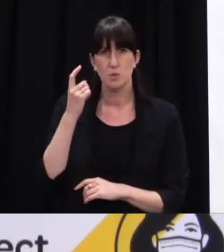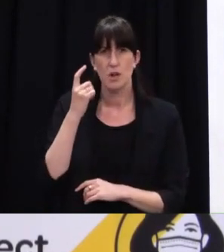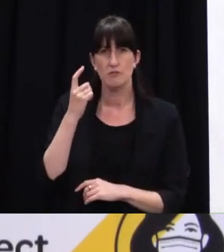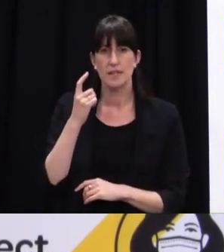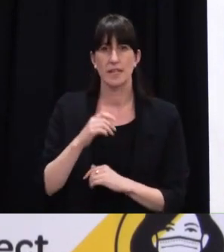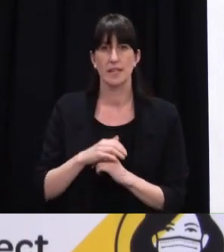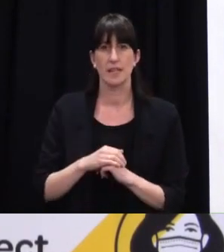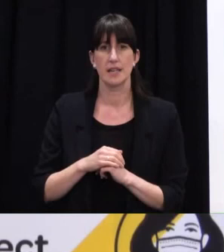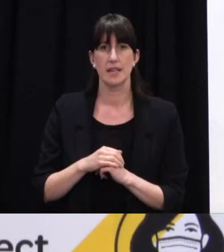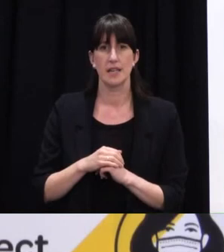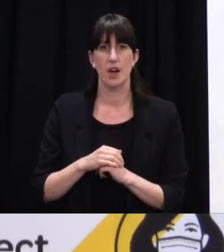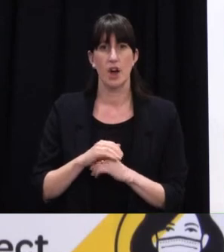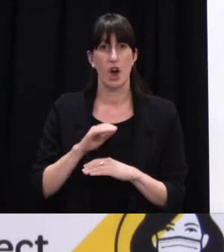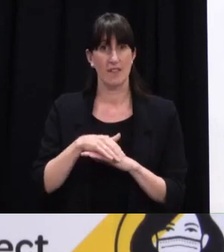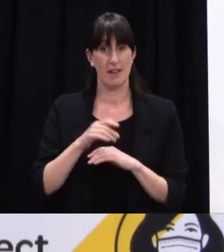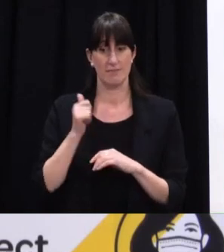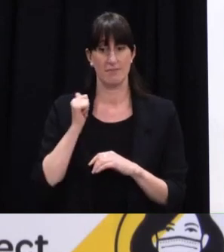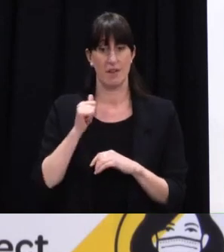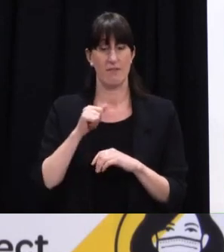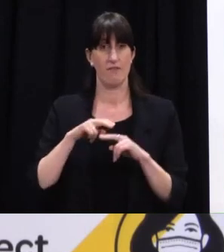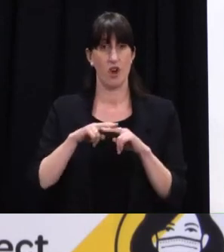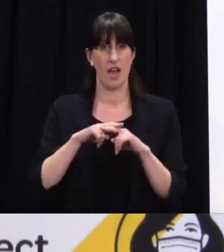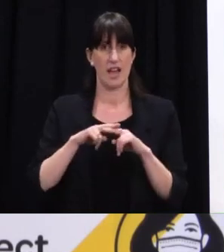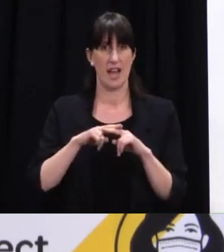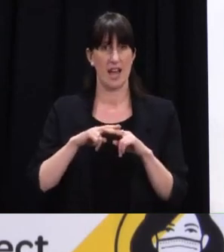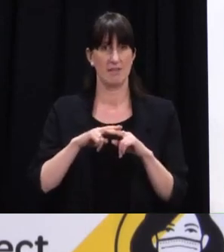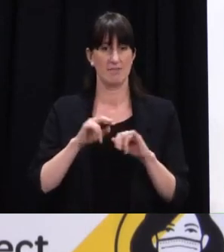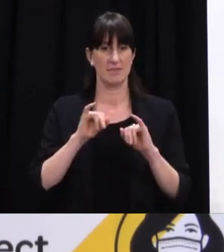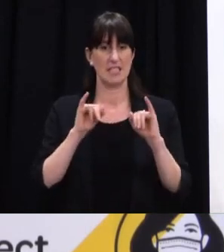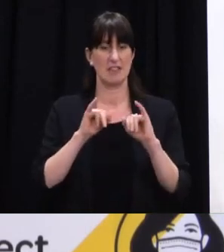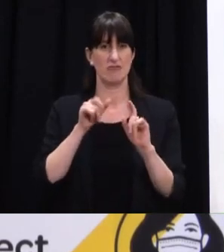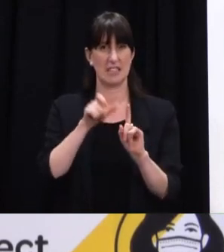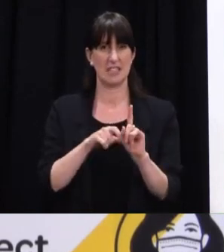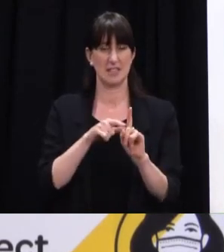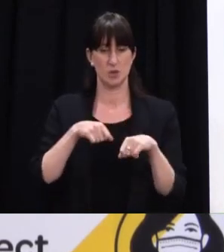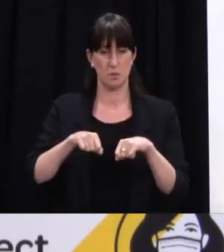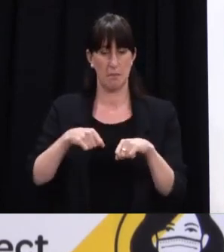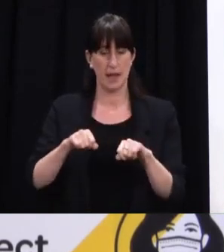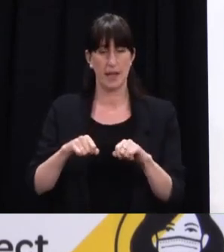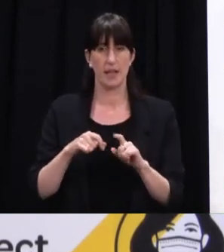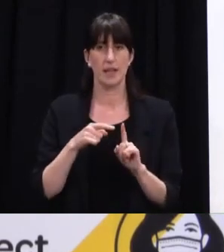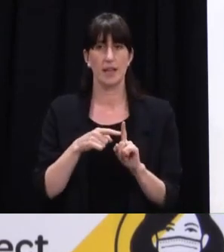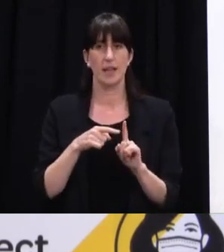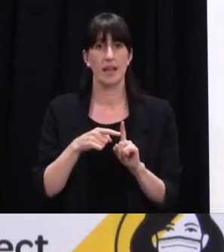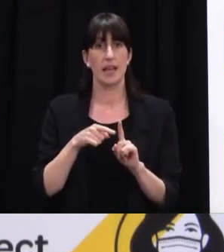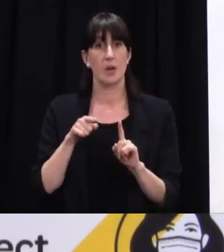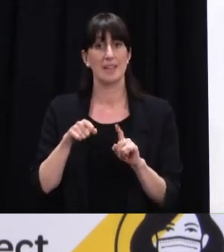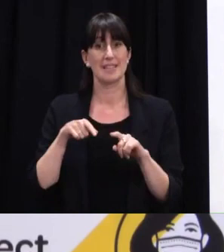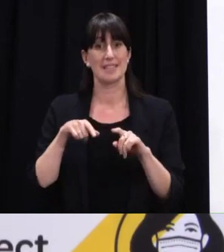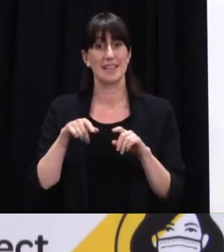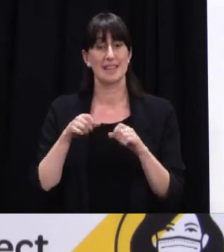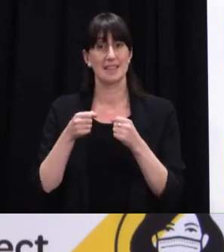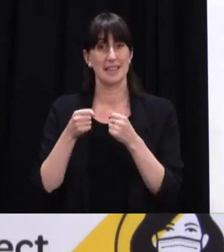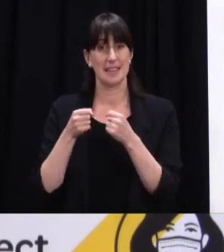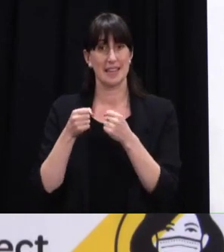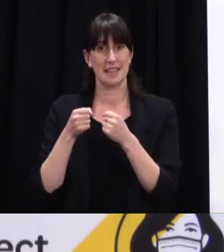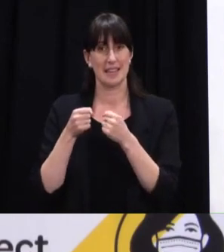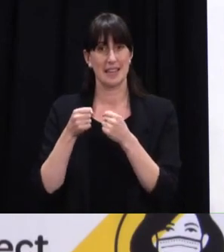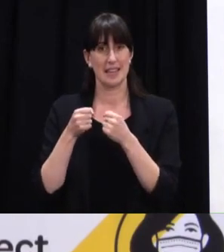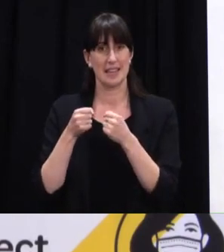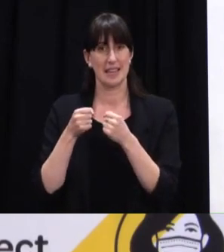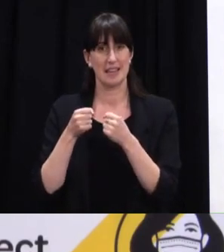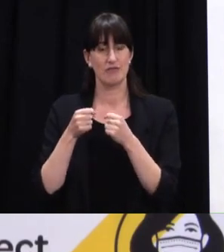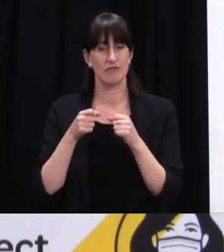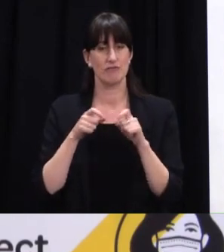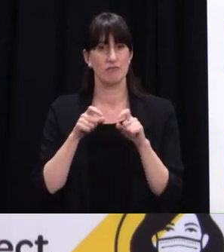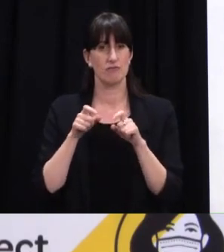to why the terrorist was kept in custody for three years when he was only facing a seven or ten month sentence and are